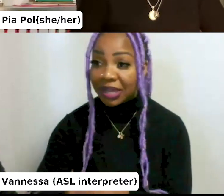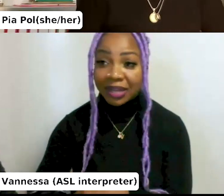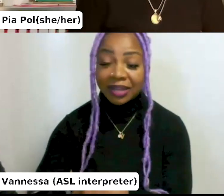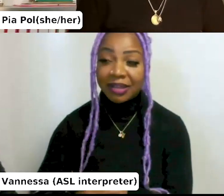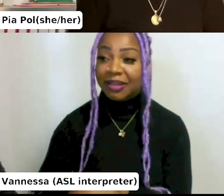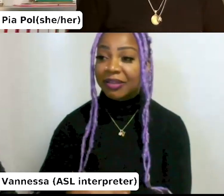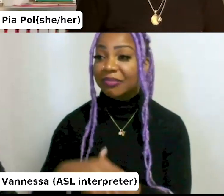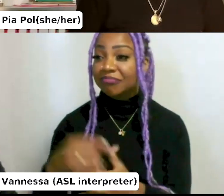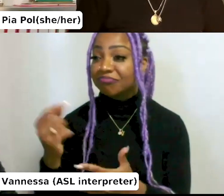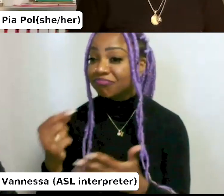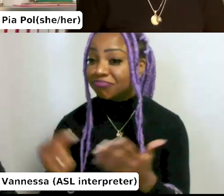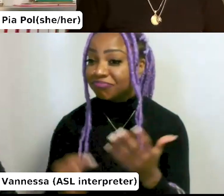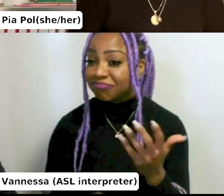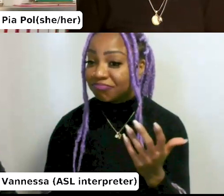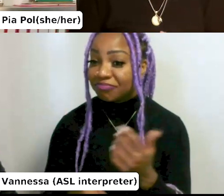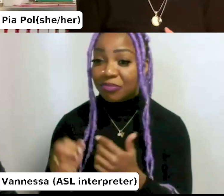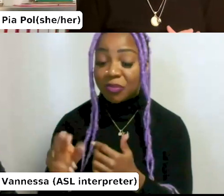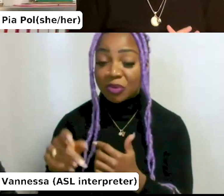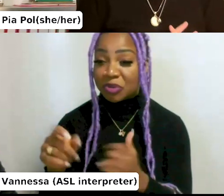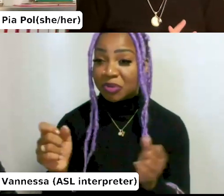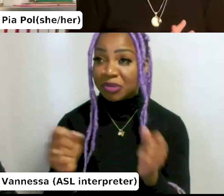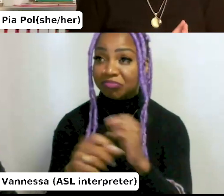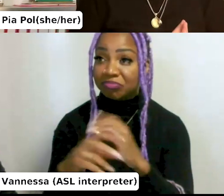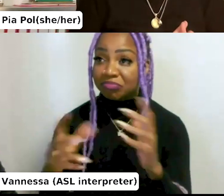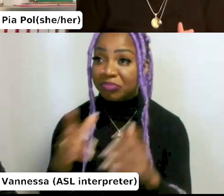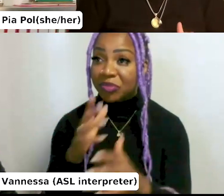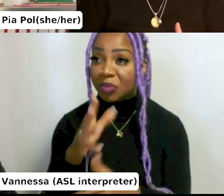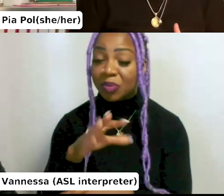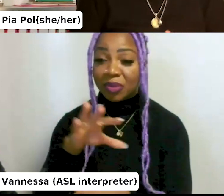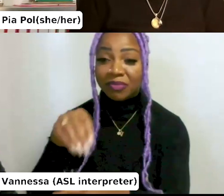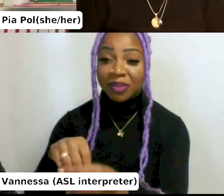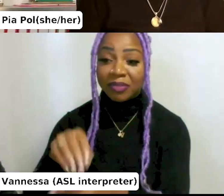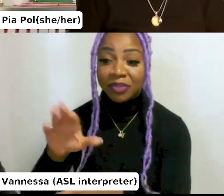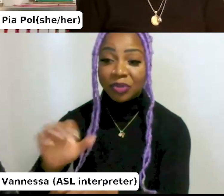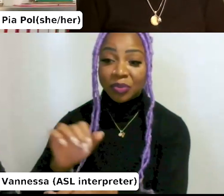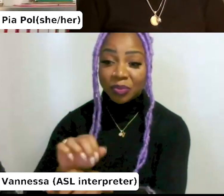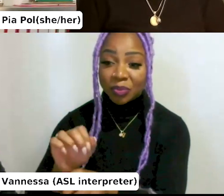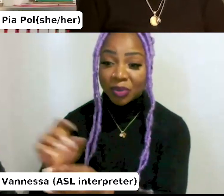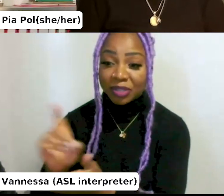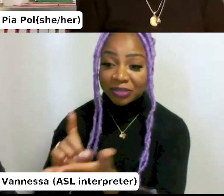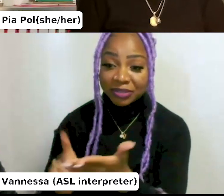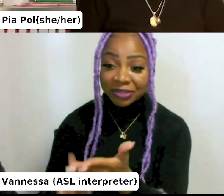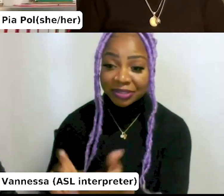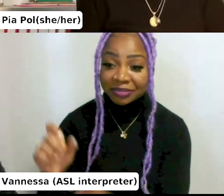imagine, um, will be integrated in your practice as a designer or no?